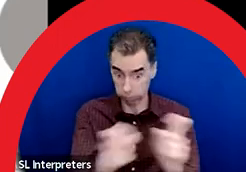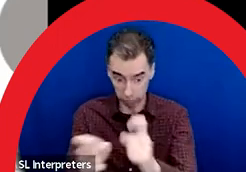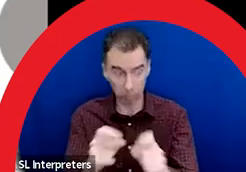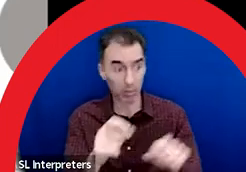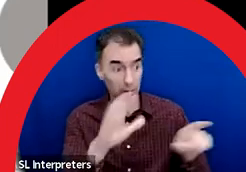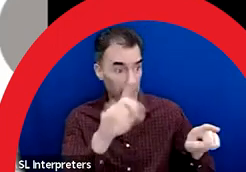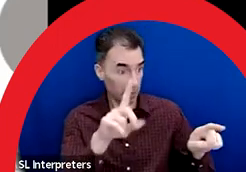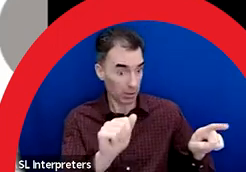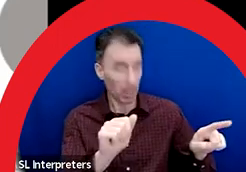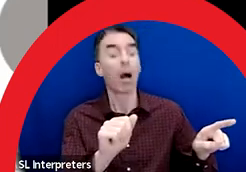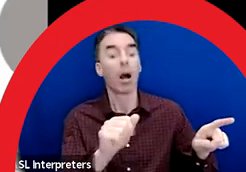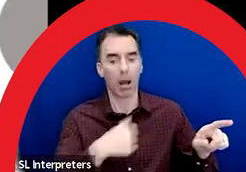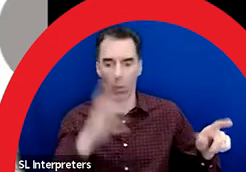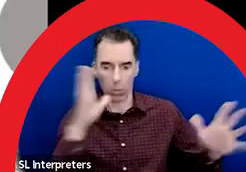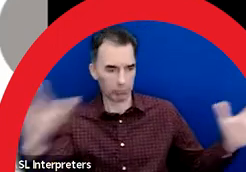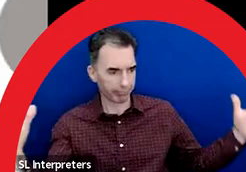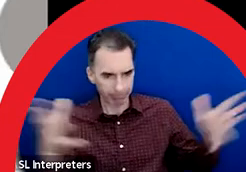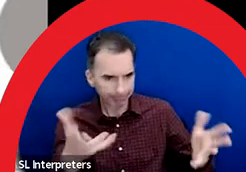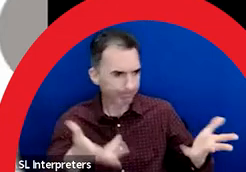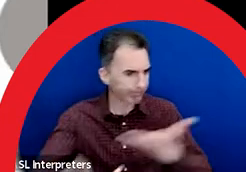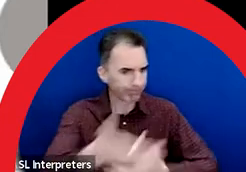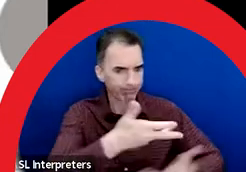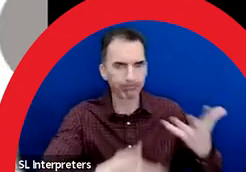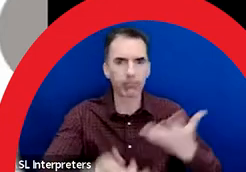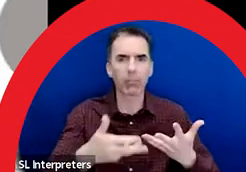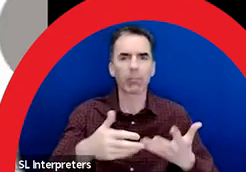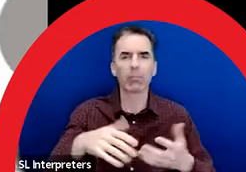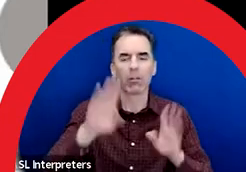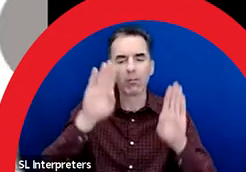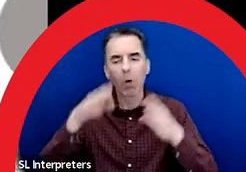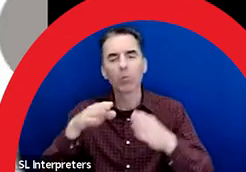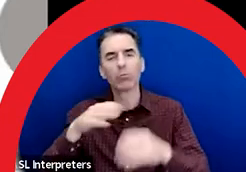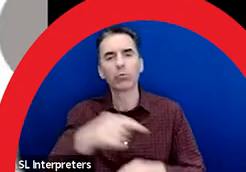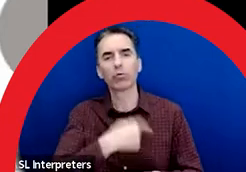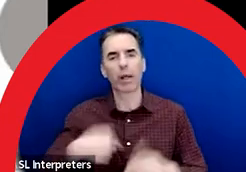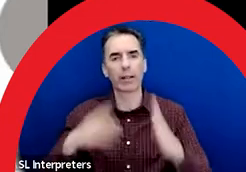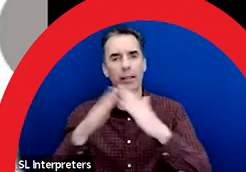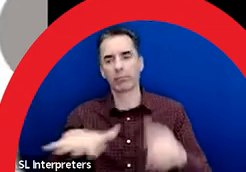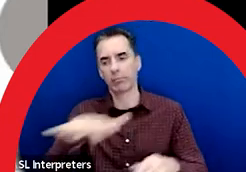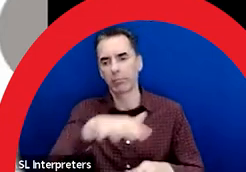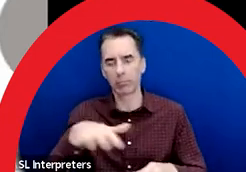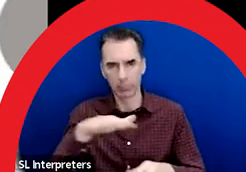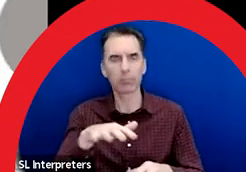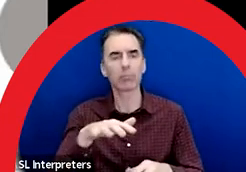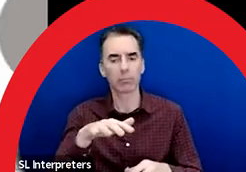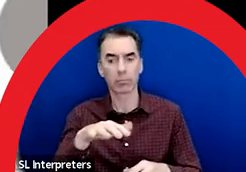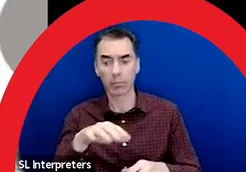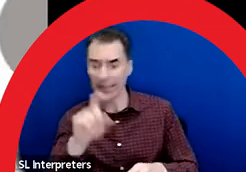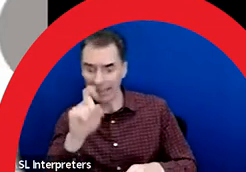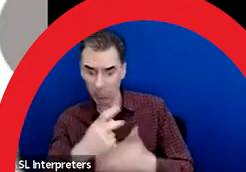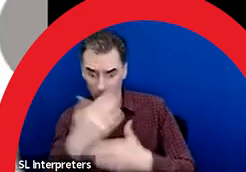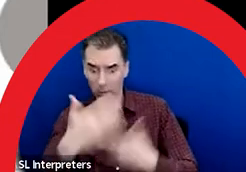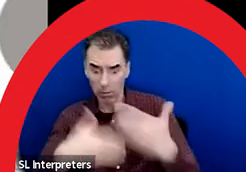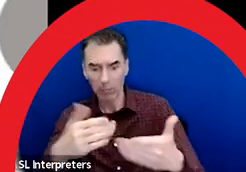in with City of Calgary initiatives in the Chinatown area, and to help navigate City processes to get this project implemented.